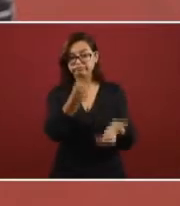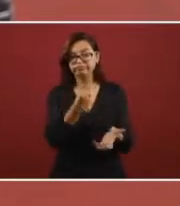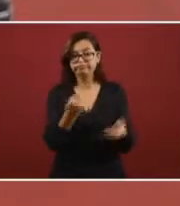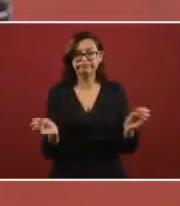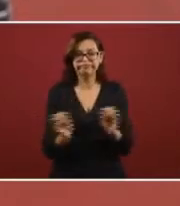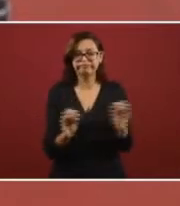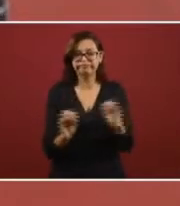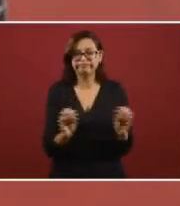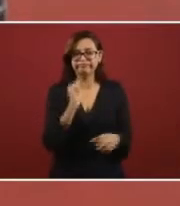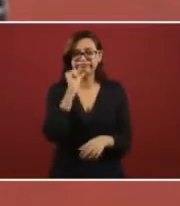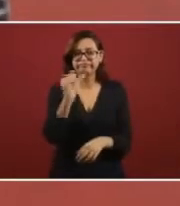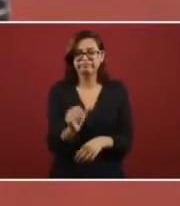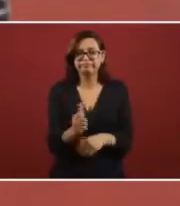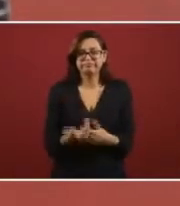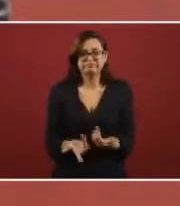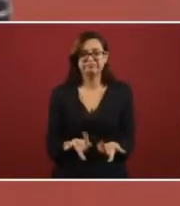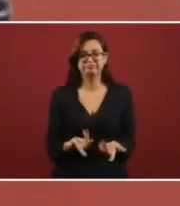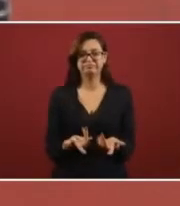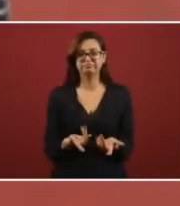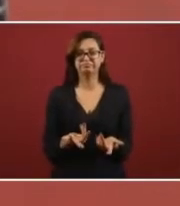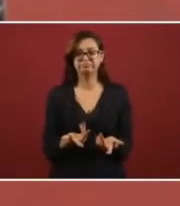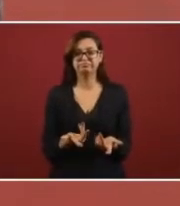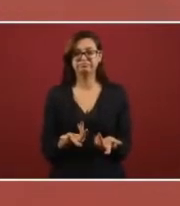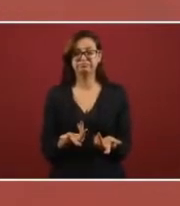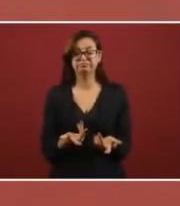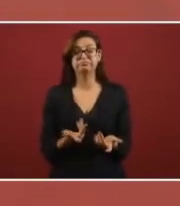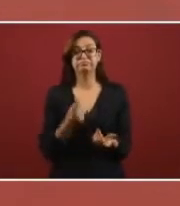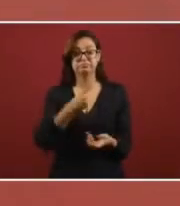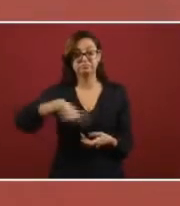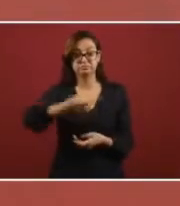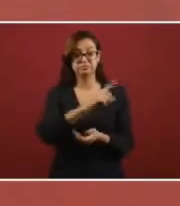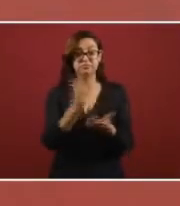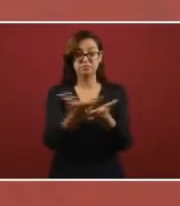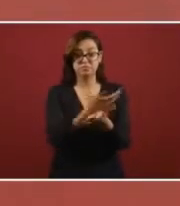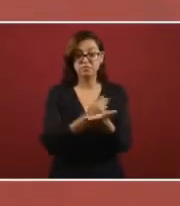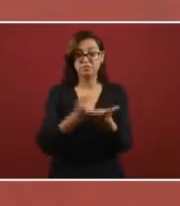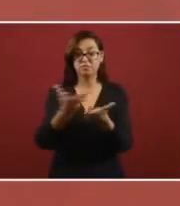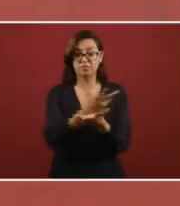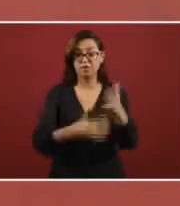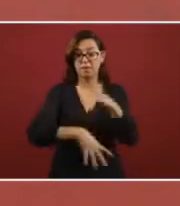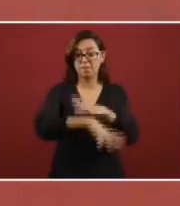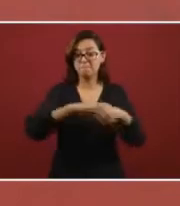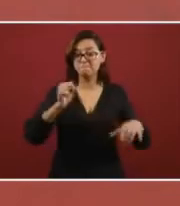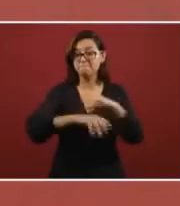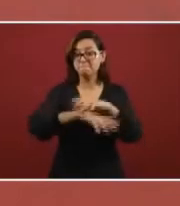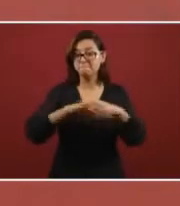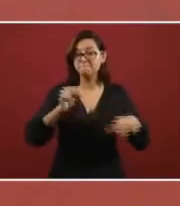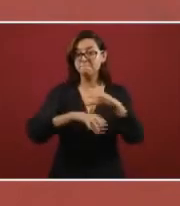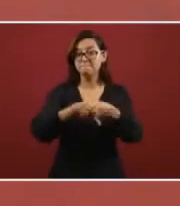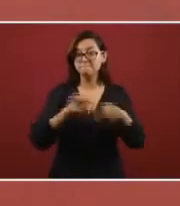produce not even when they are going to stay